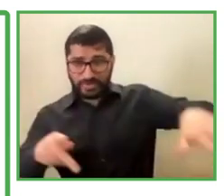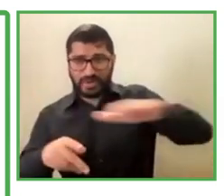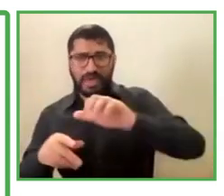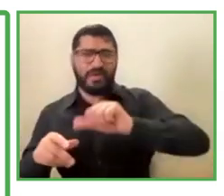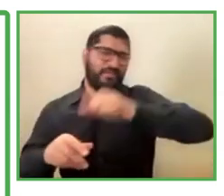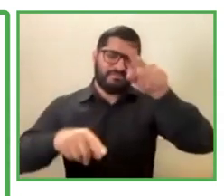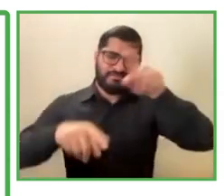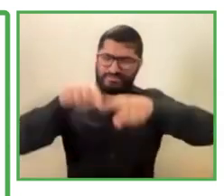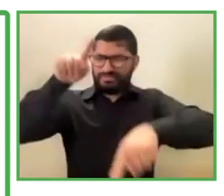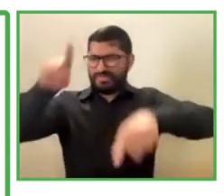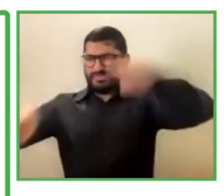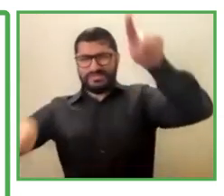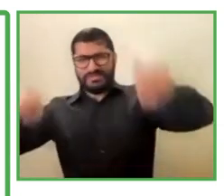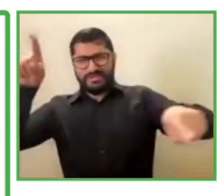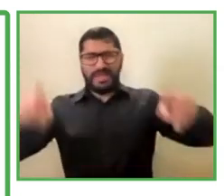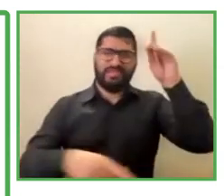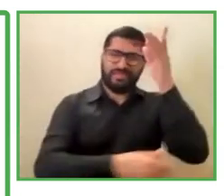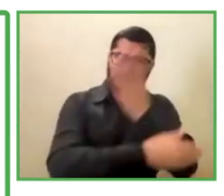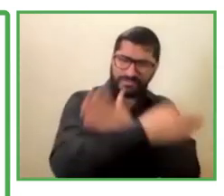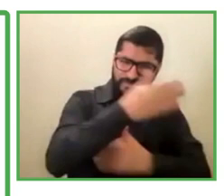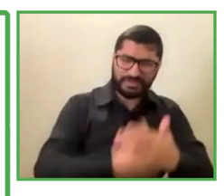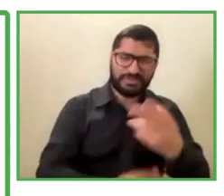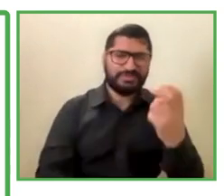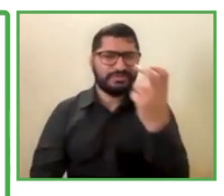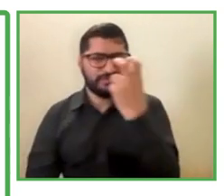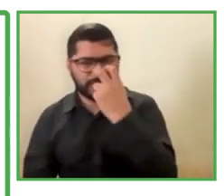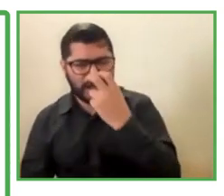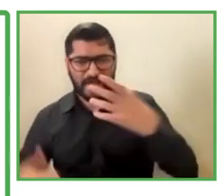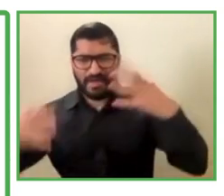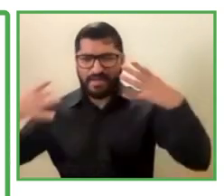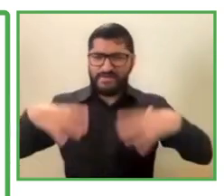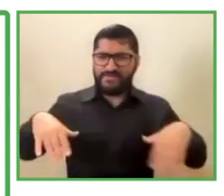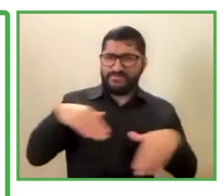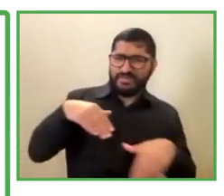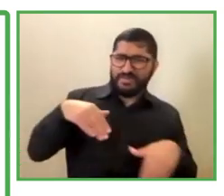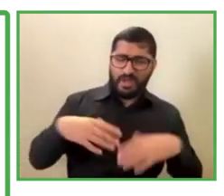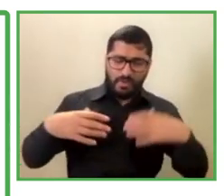which is multiple visual, motor, intellectual, hearing.